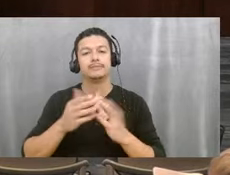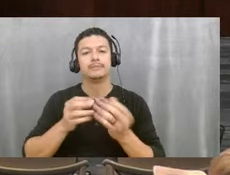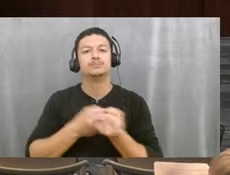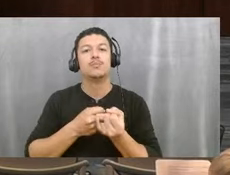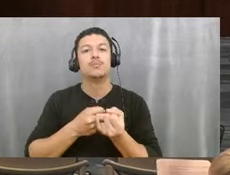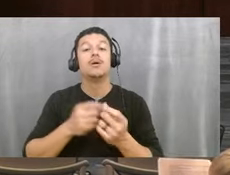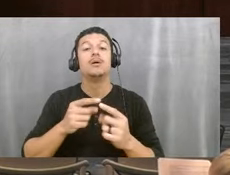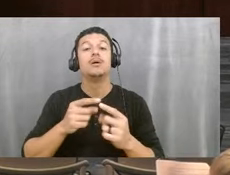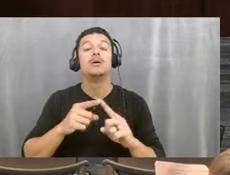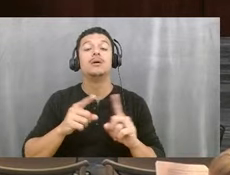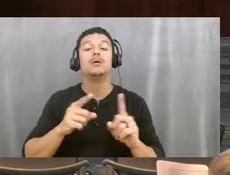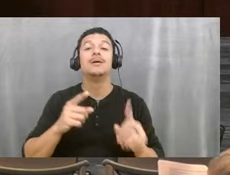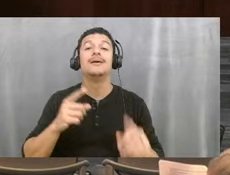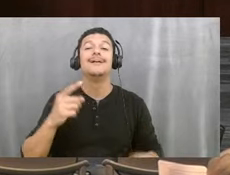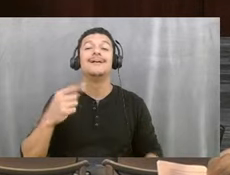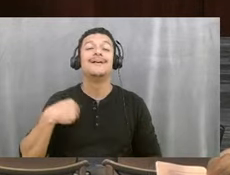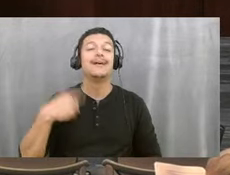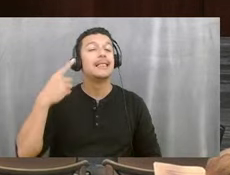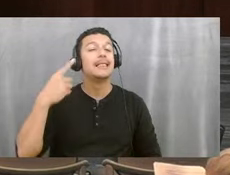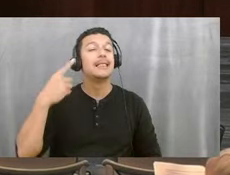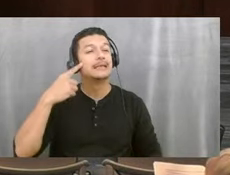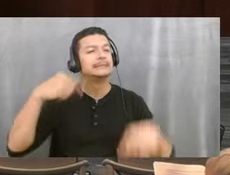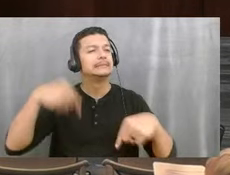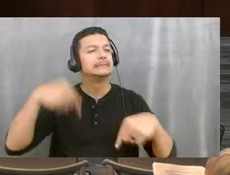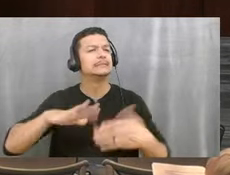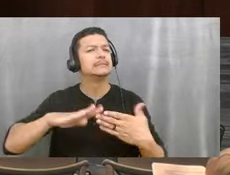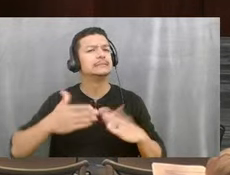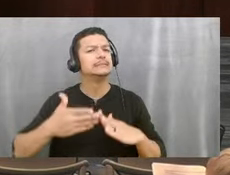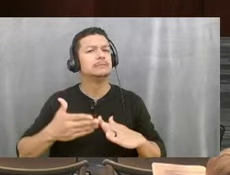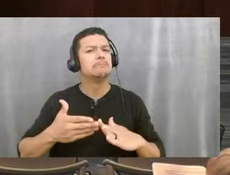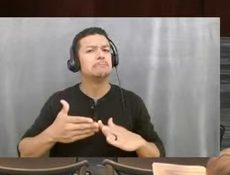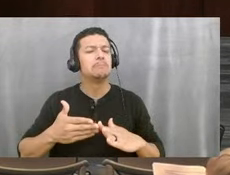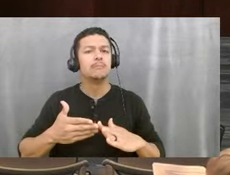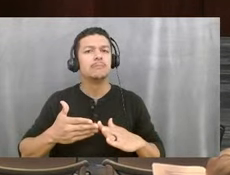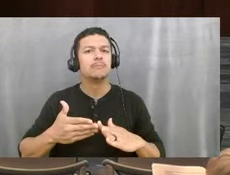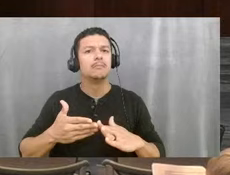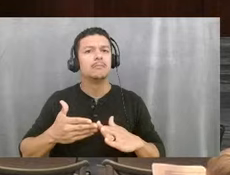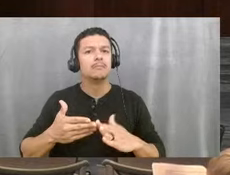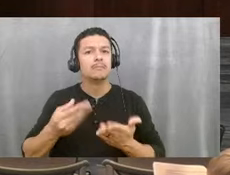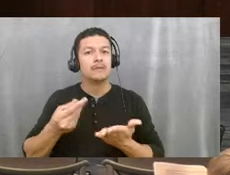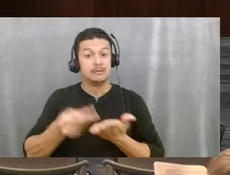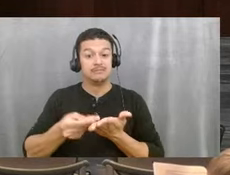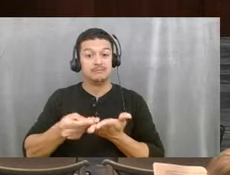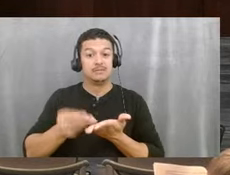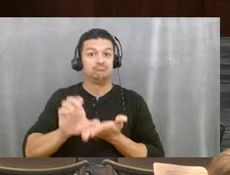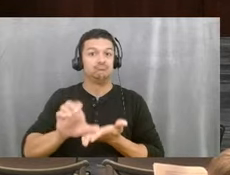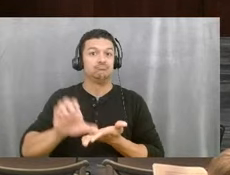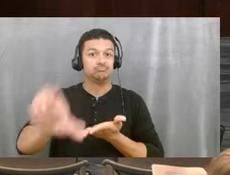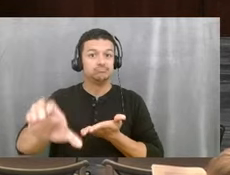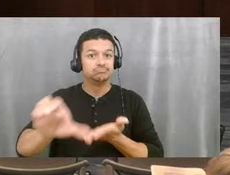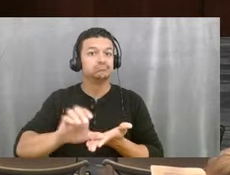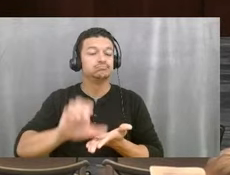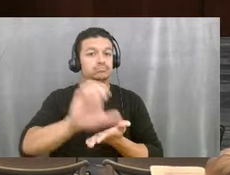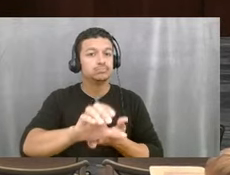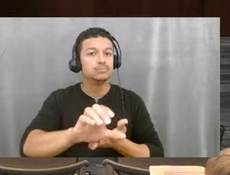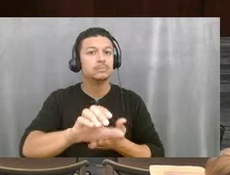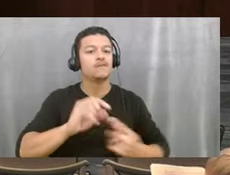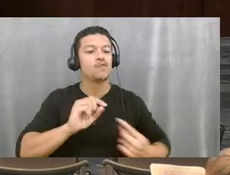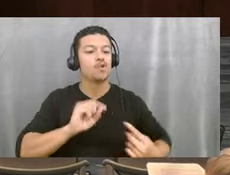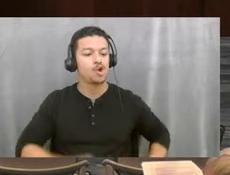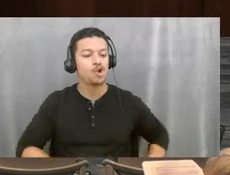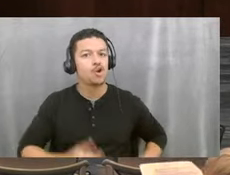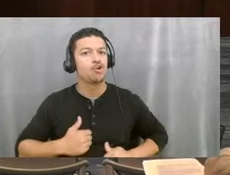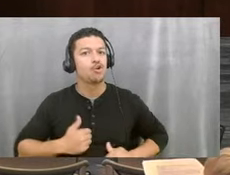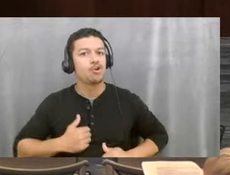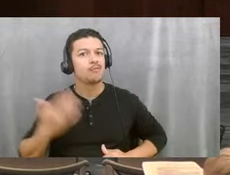you know, as a city, we, we granted some funds to wounded veterans relief fund, and this is something that specialize